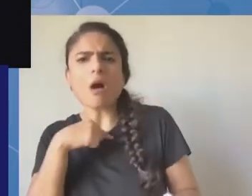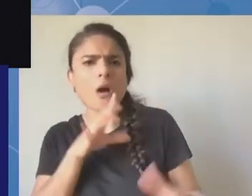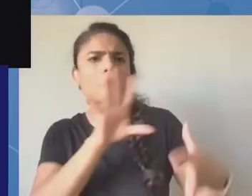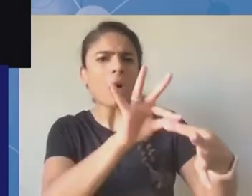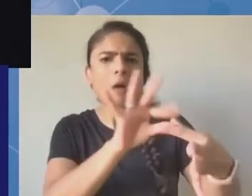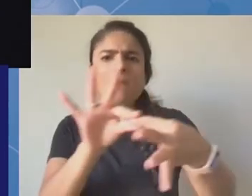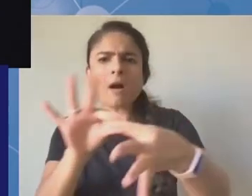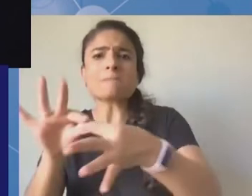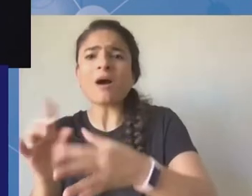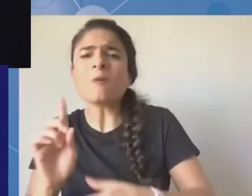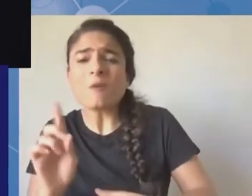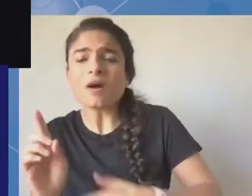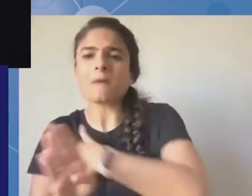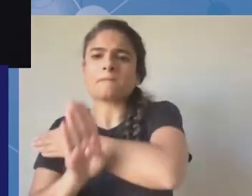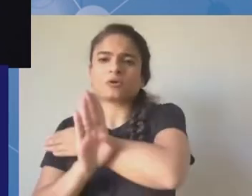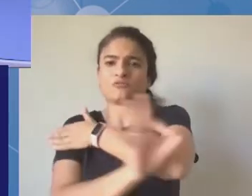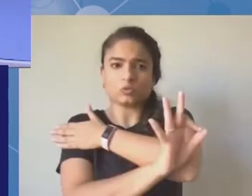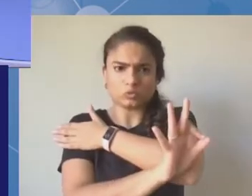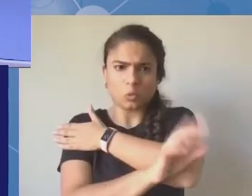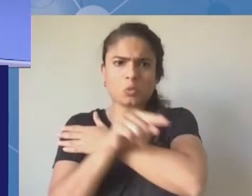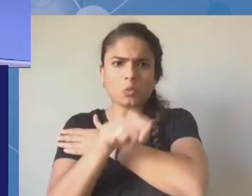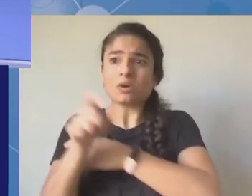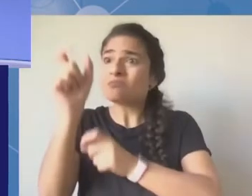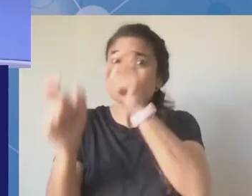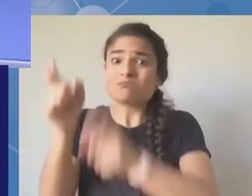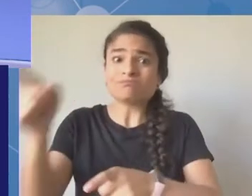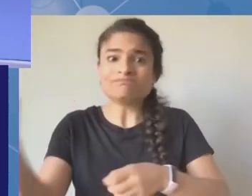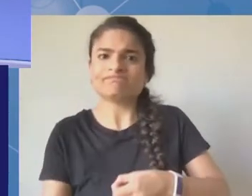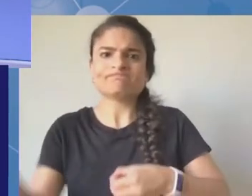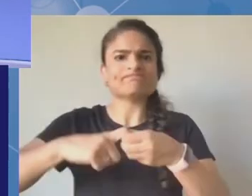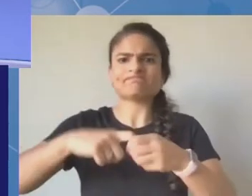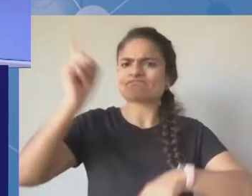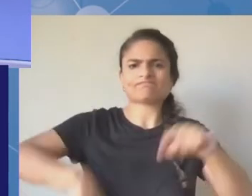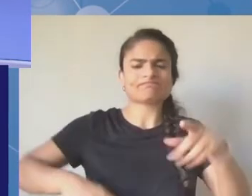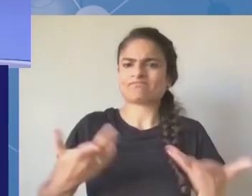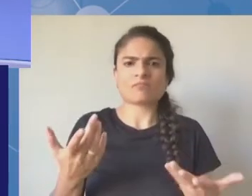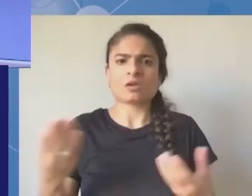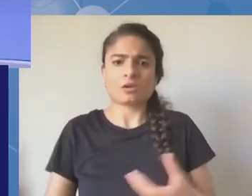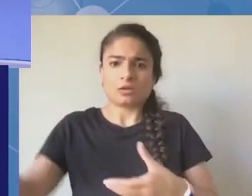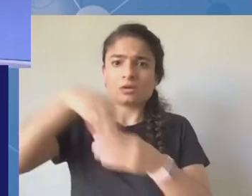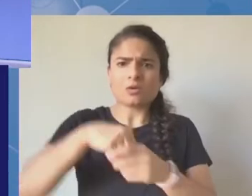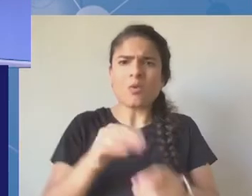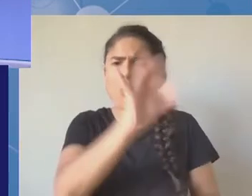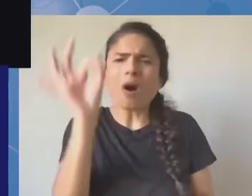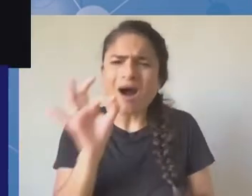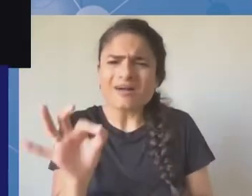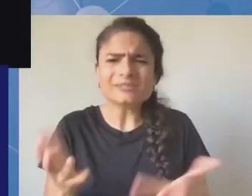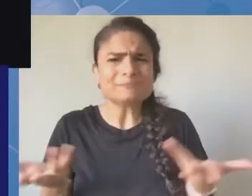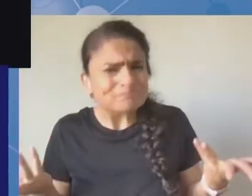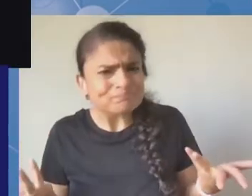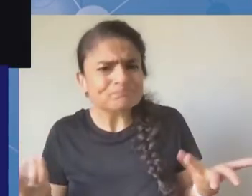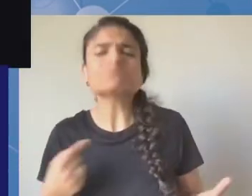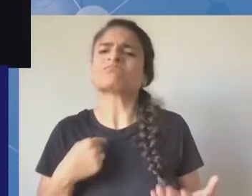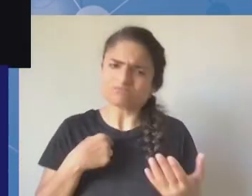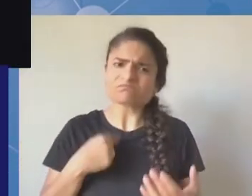attending. So once again, if possible, the incoming chair, let's think of